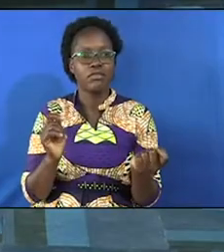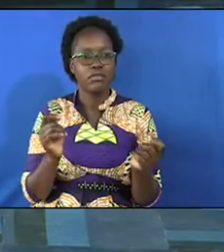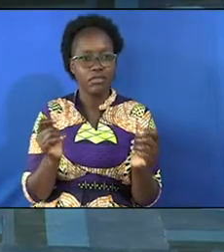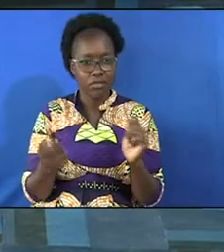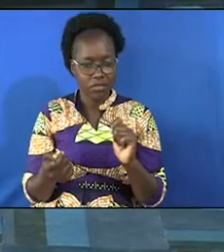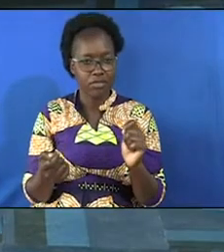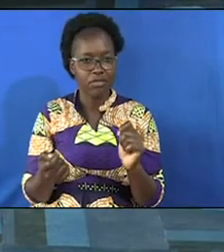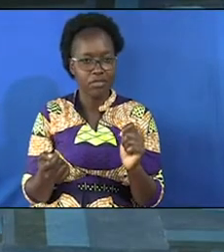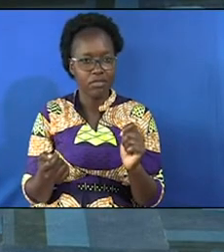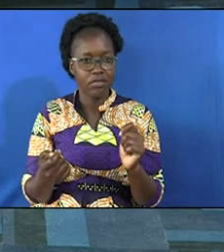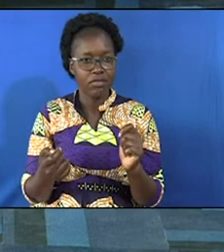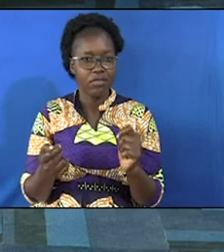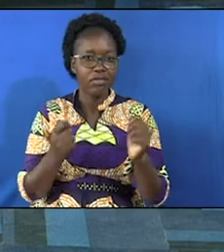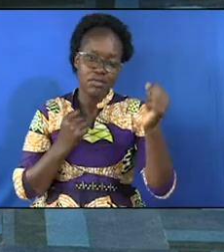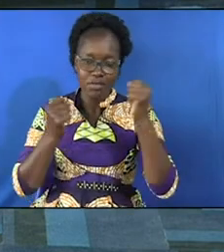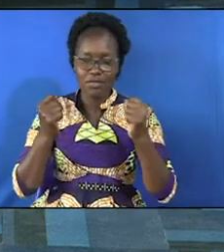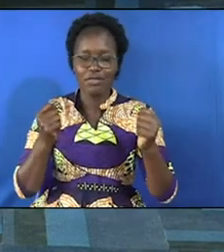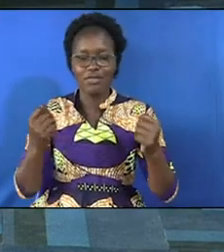ugly people understand awesome